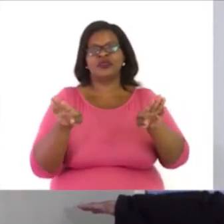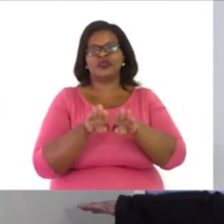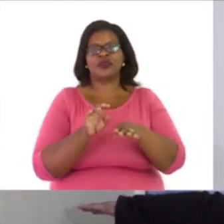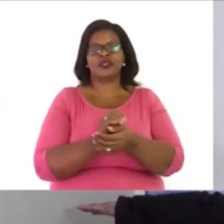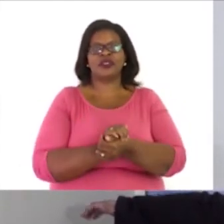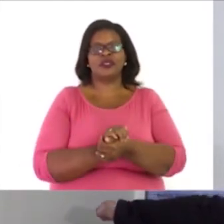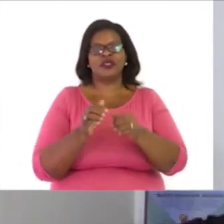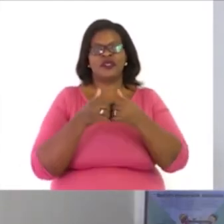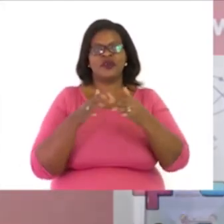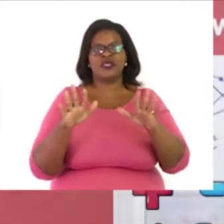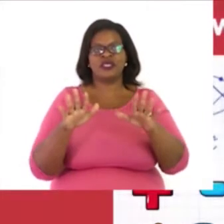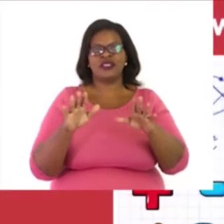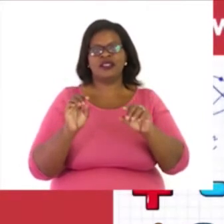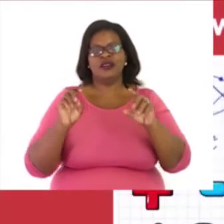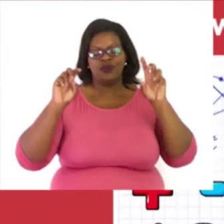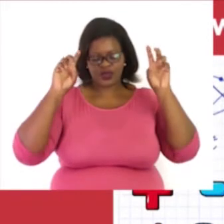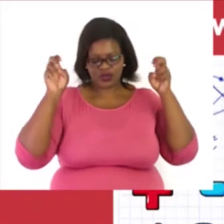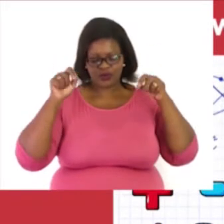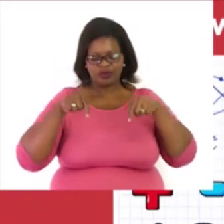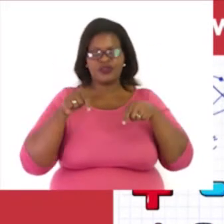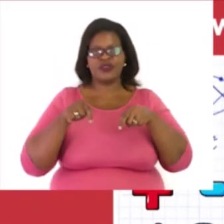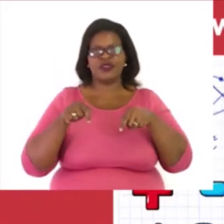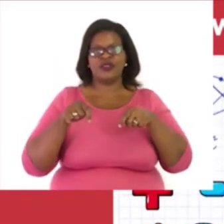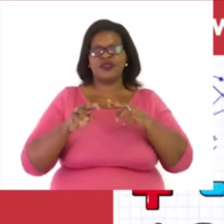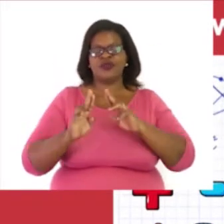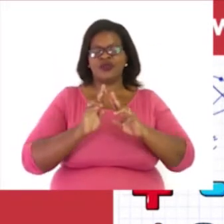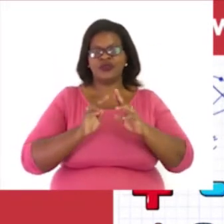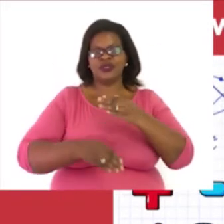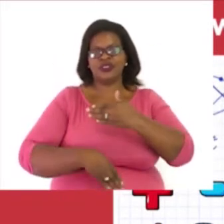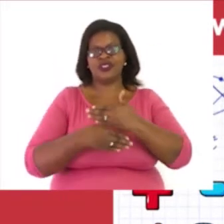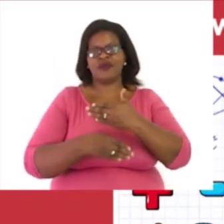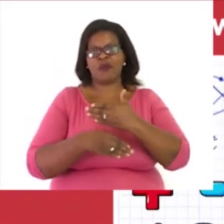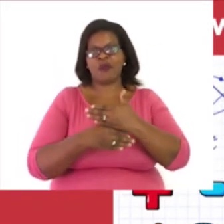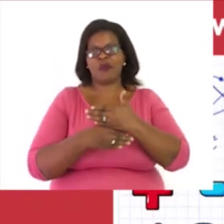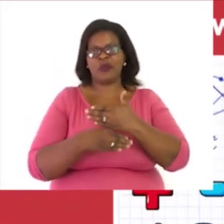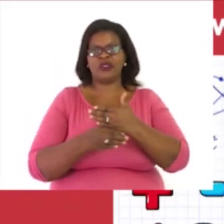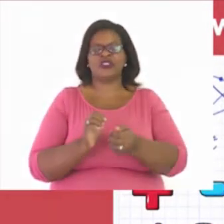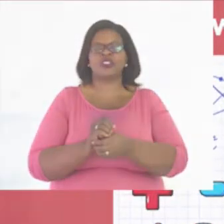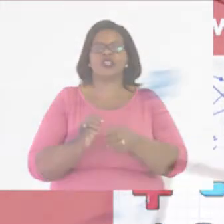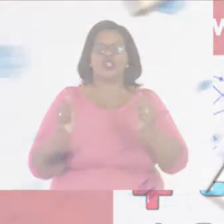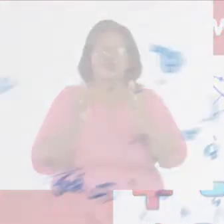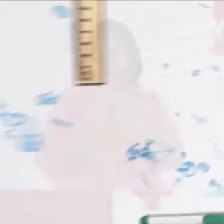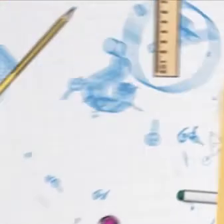now we can start with today's topic. And today's topic is addition and subtraction.